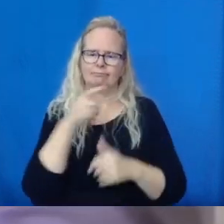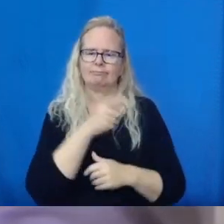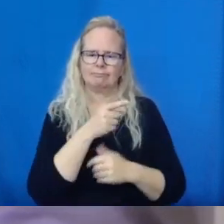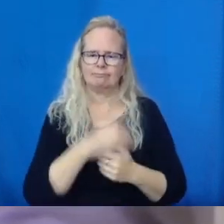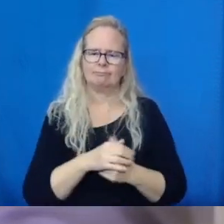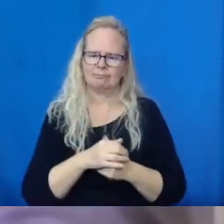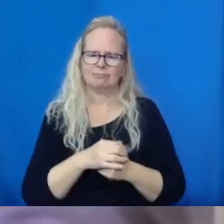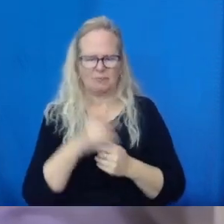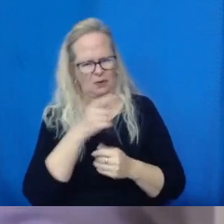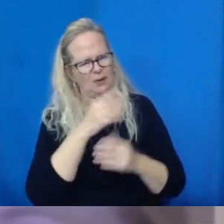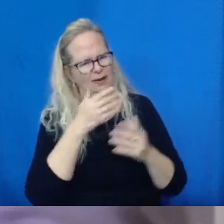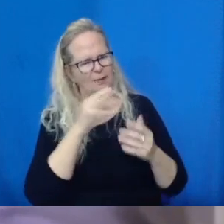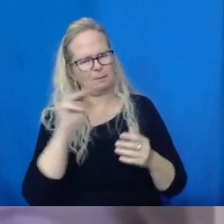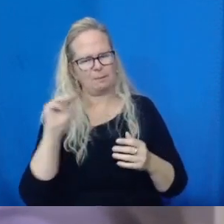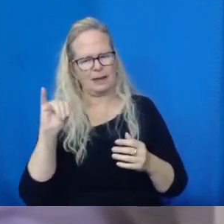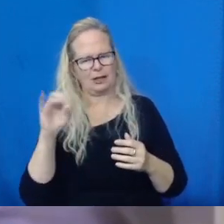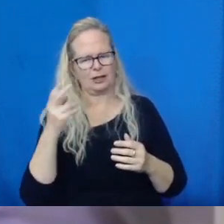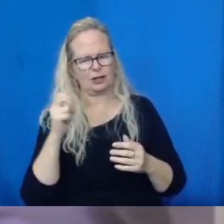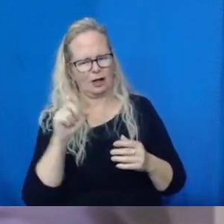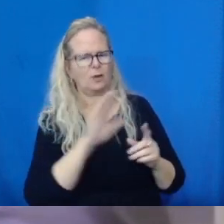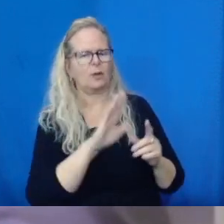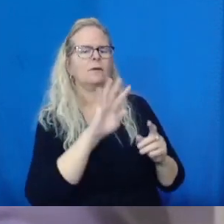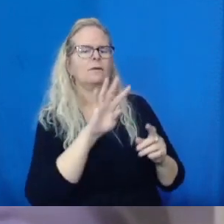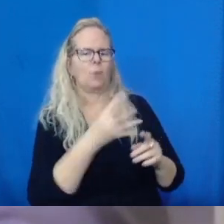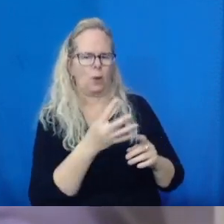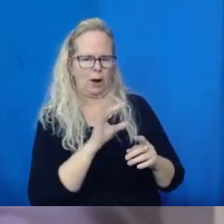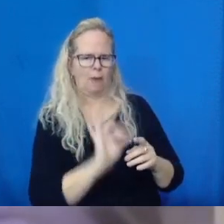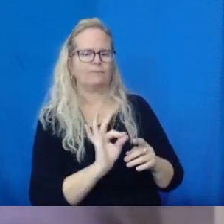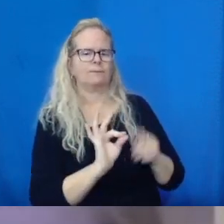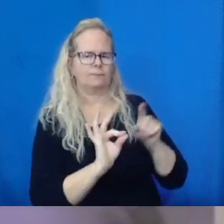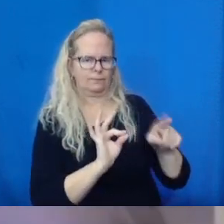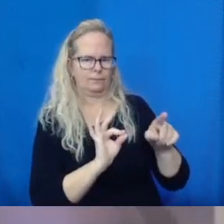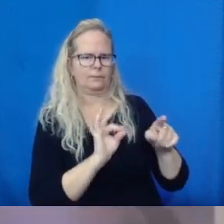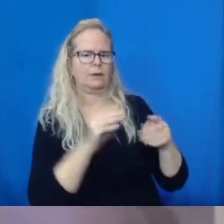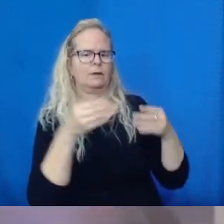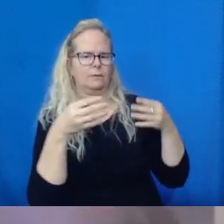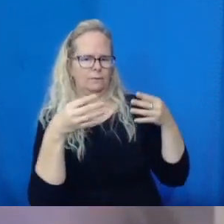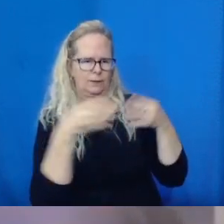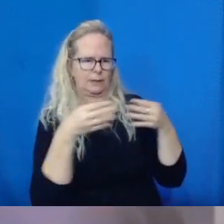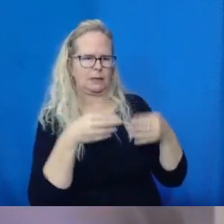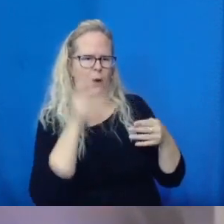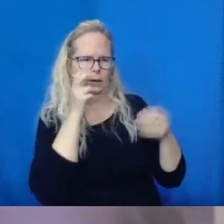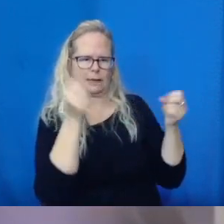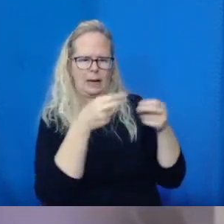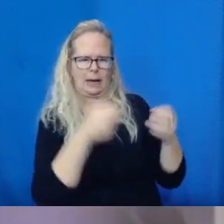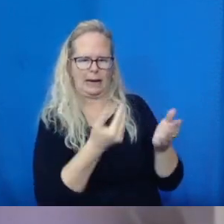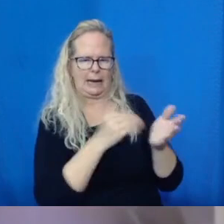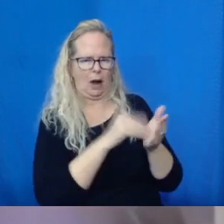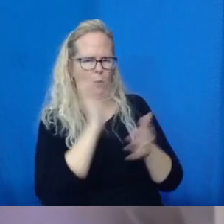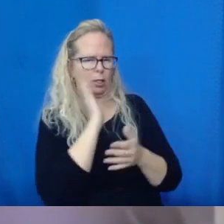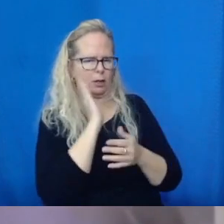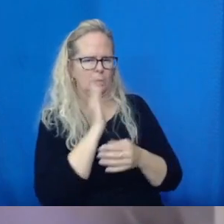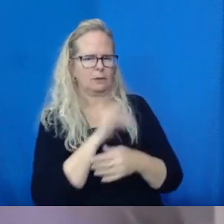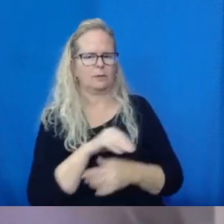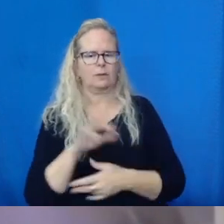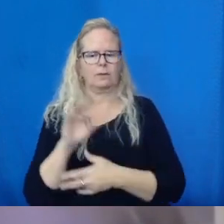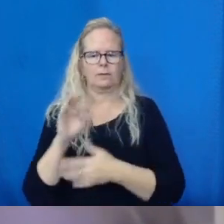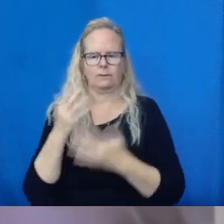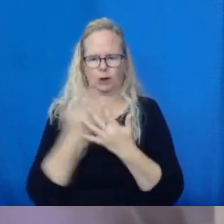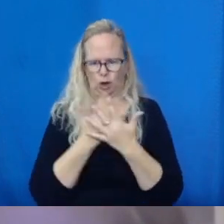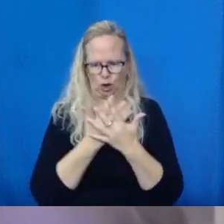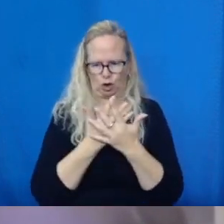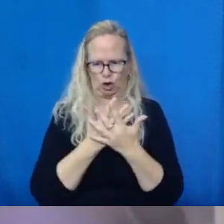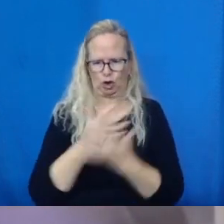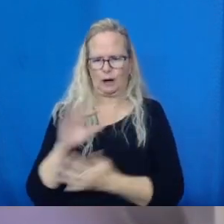to pop back up your fit slide again before we say goodbye to this portion of the presentation, because we had some requests on the YouTube to have a look at it